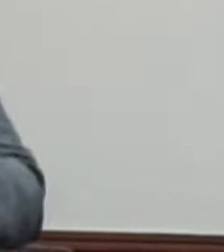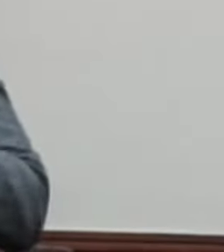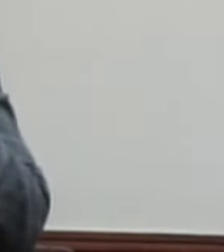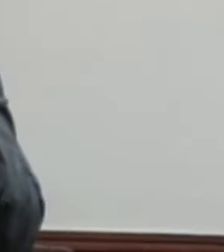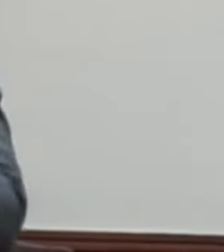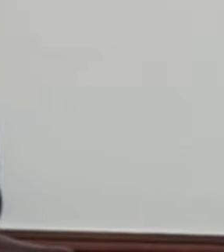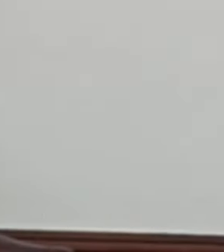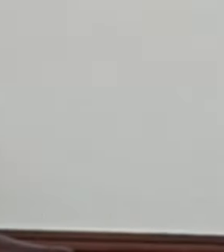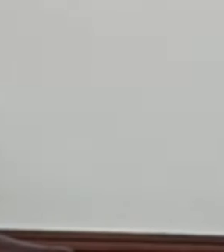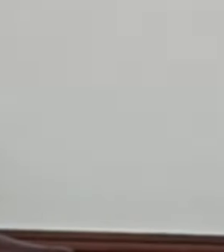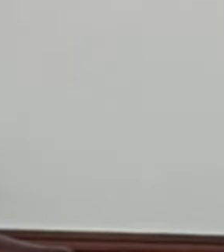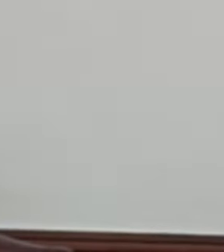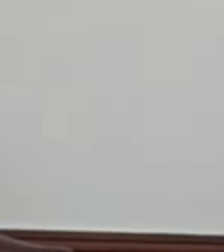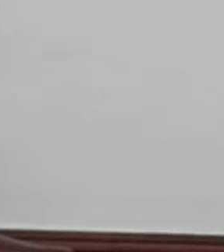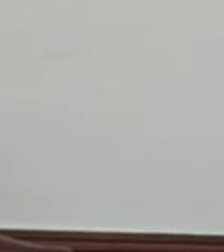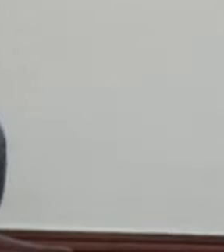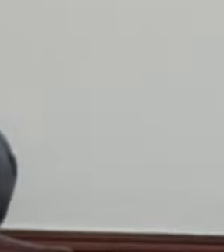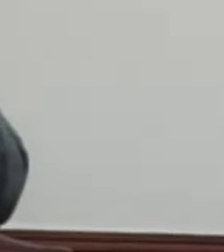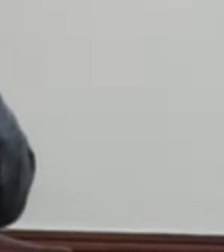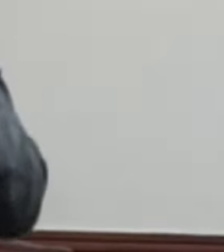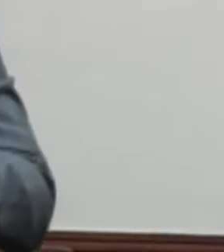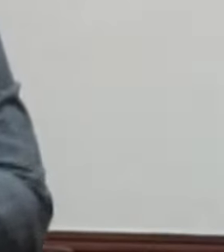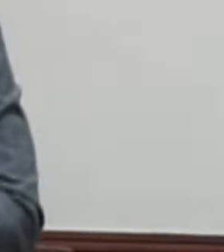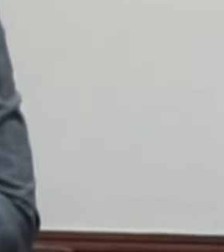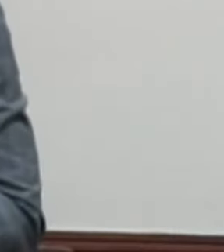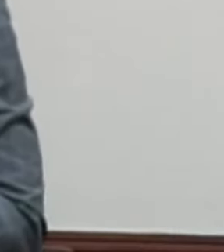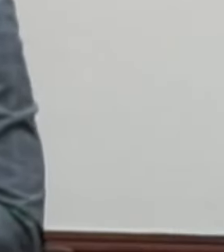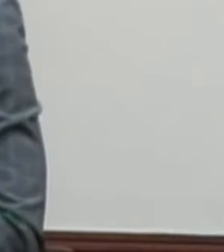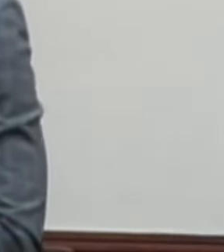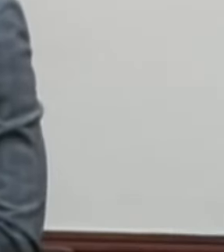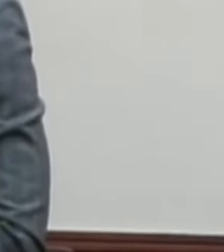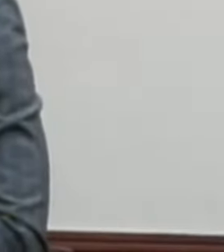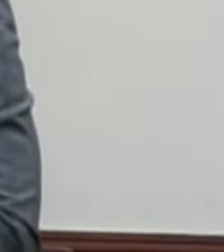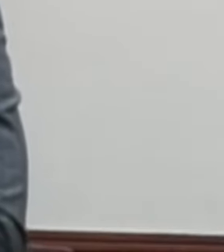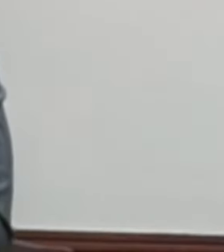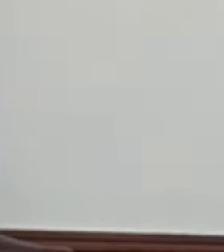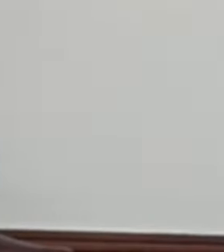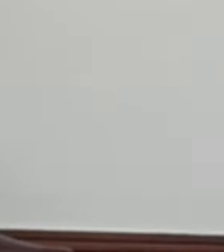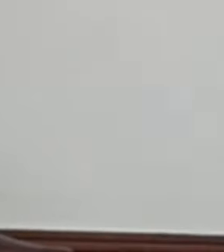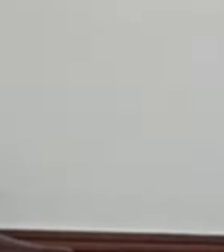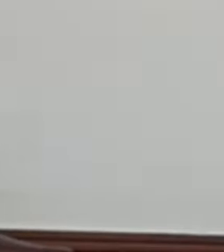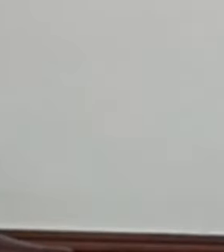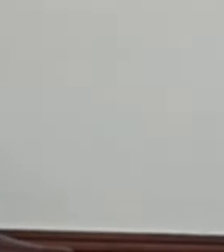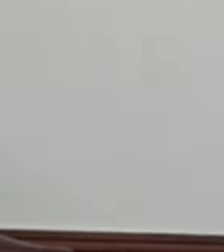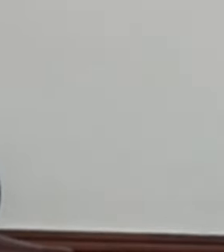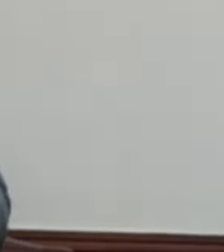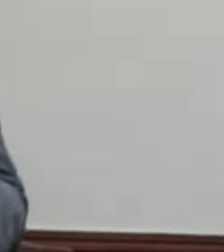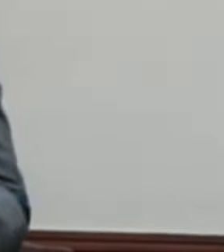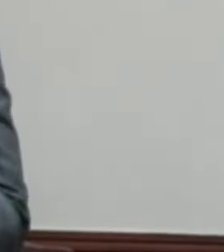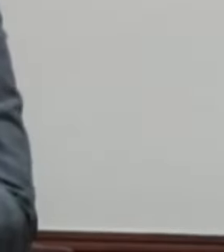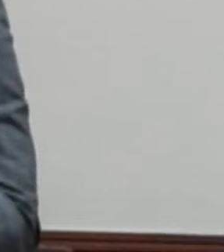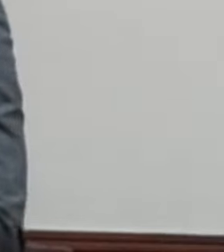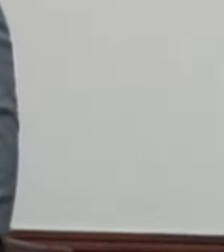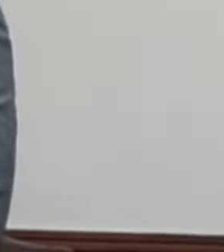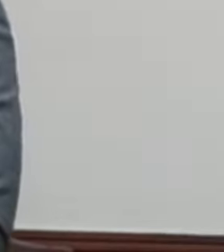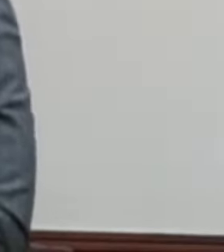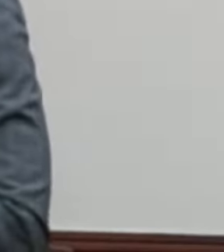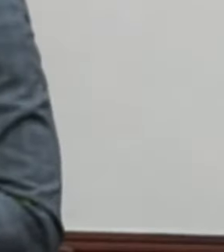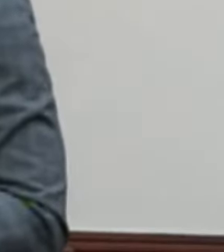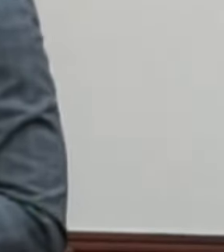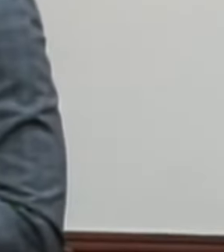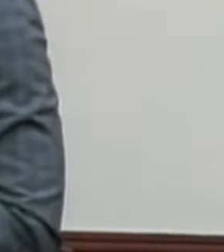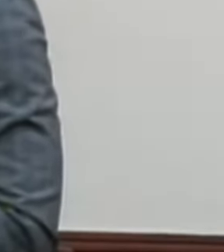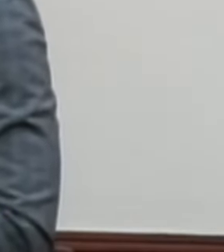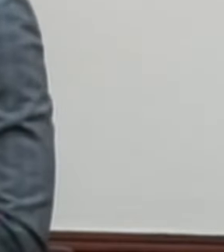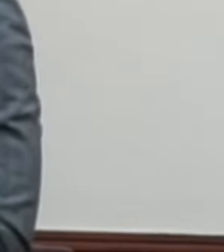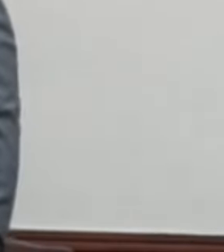somebody was there. They made a sound and they moved their hand in a particular way and they run up to me smiling, two of them, two young